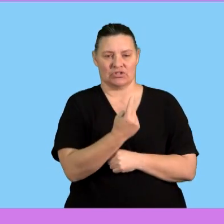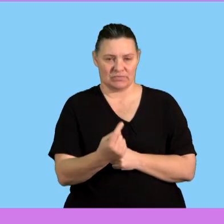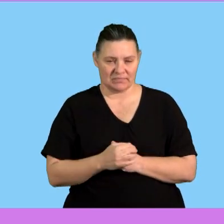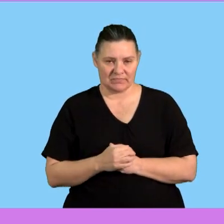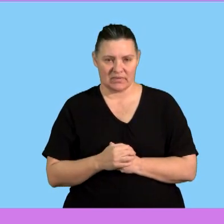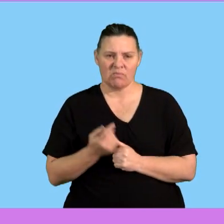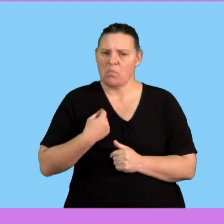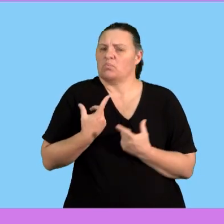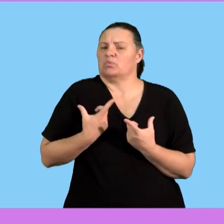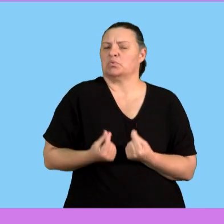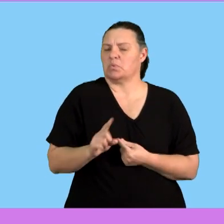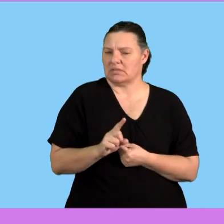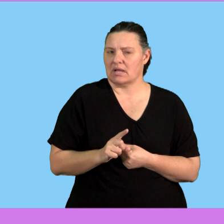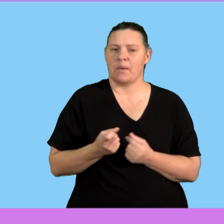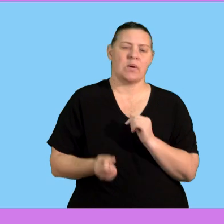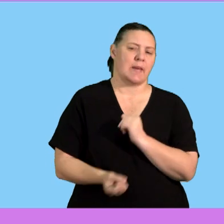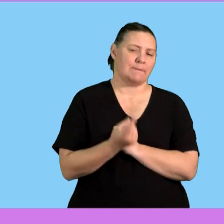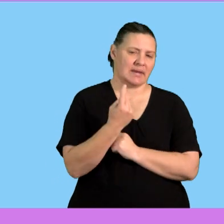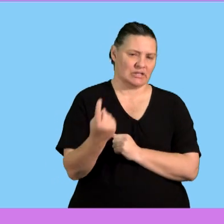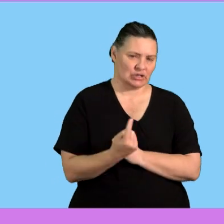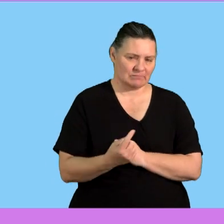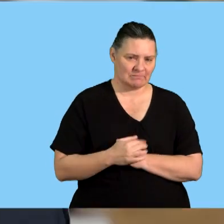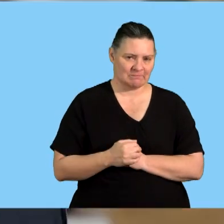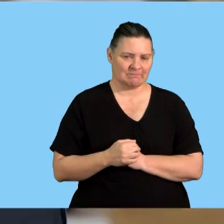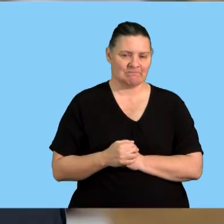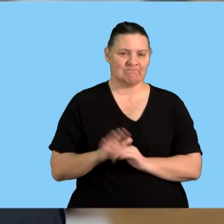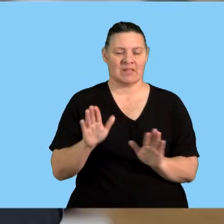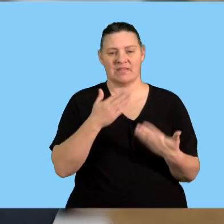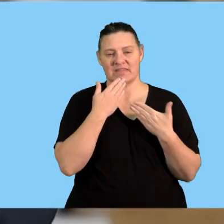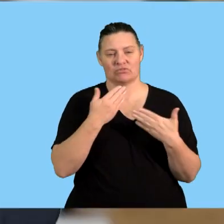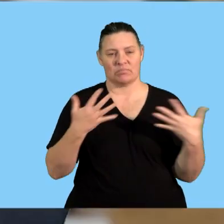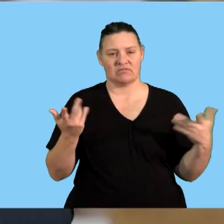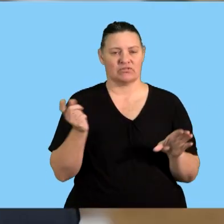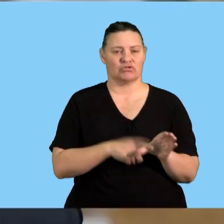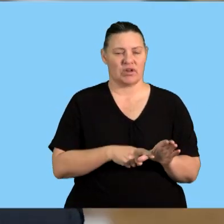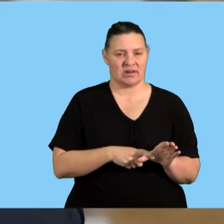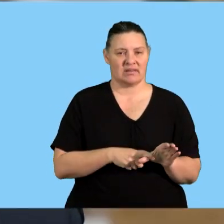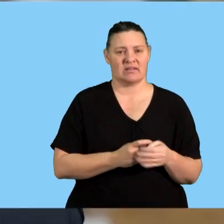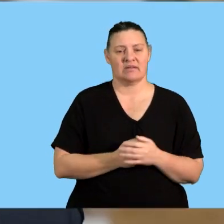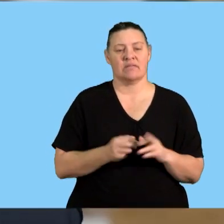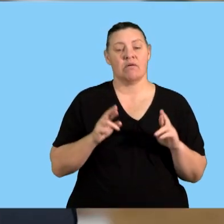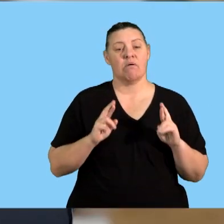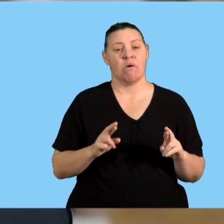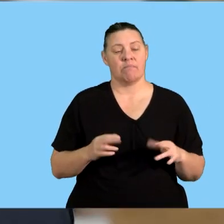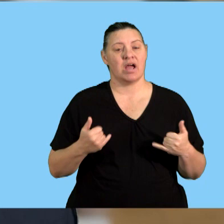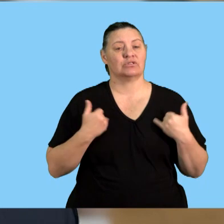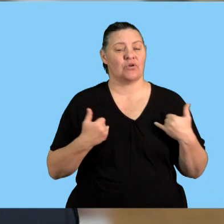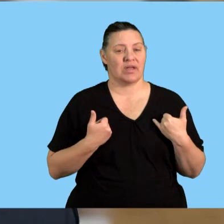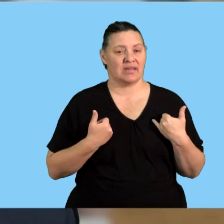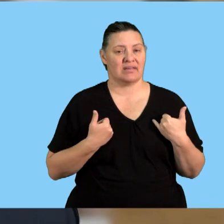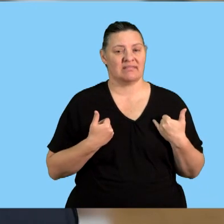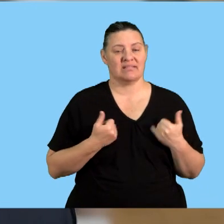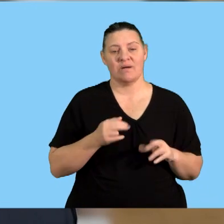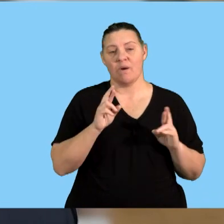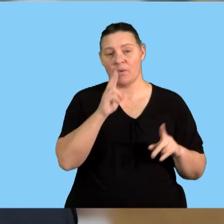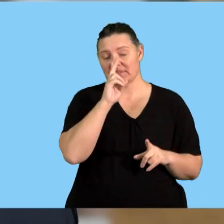exactly what needs to happen at every single step guys thank you so much for joining us today I hope you've enjoyed the lesson